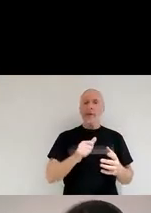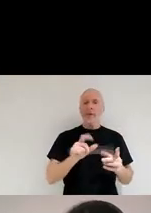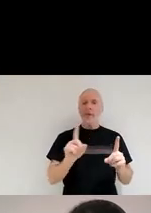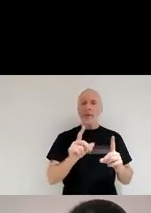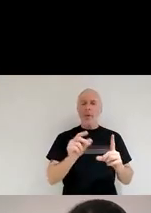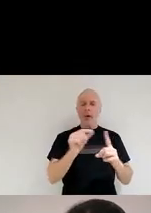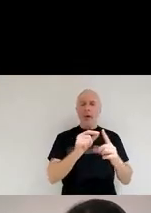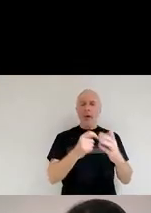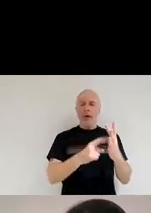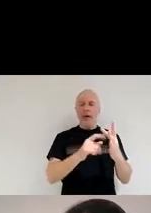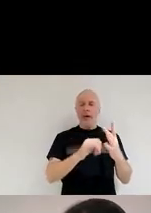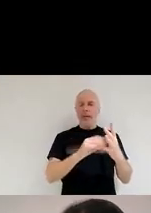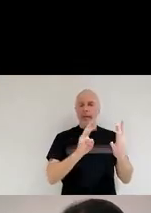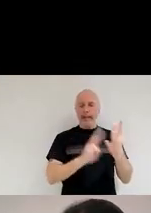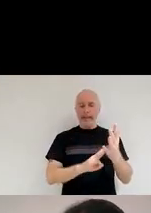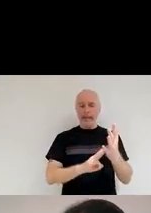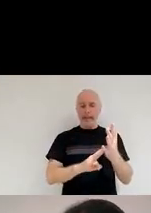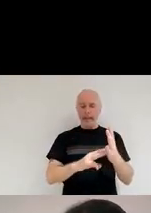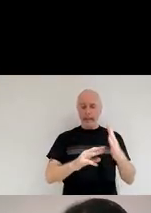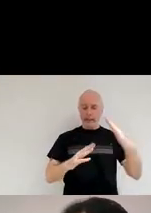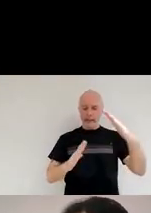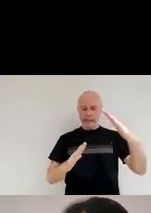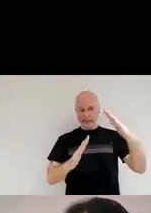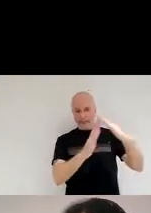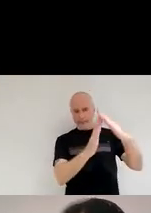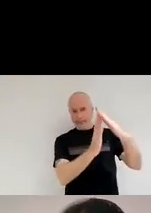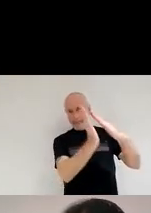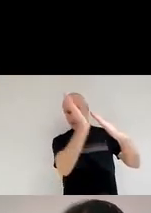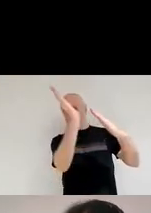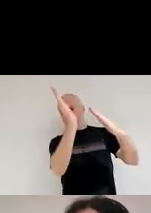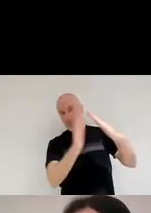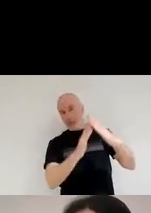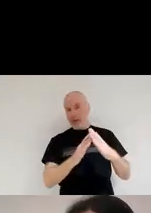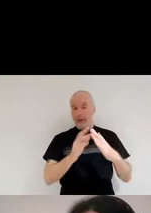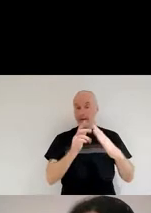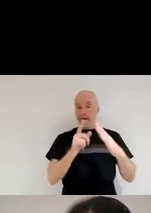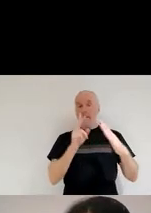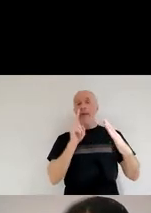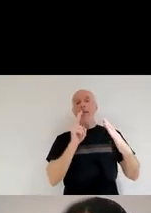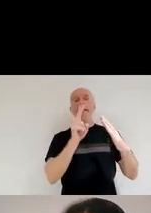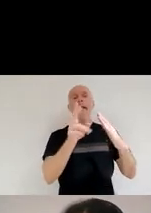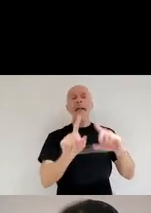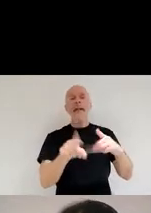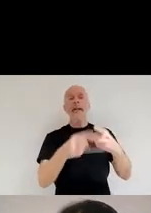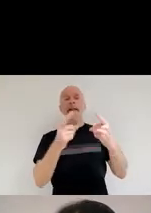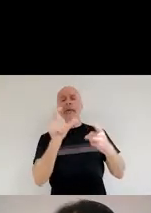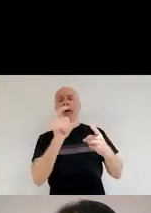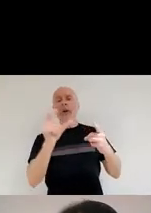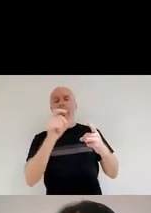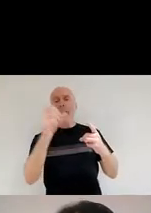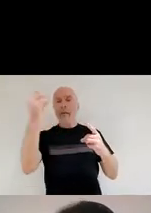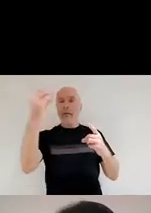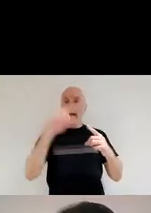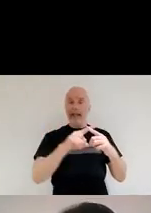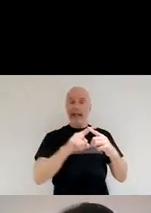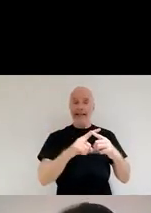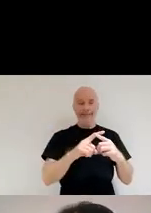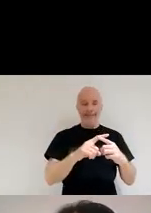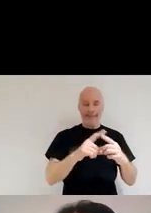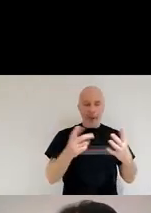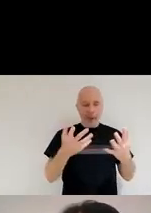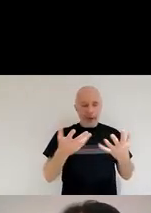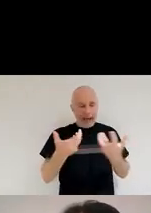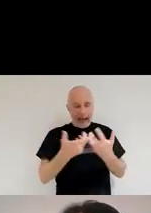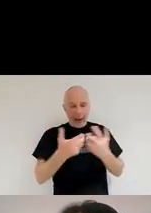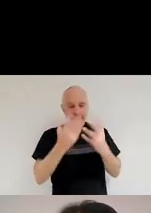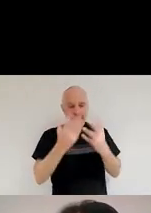saw that there was light after the red, or an infrared light, that he could measure by seeing